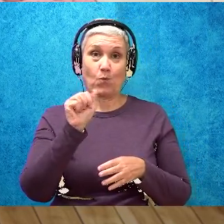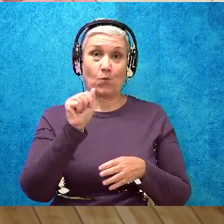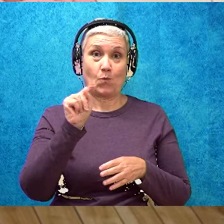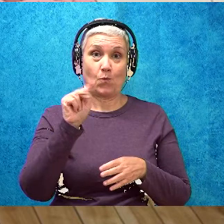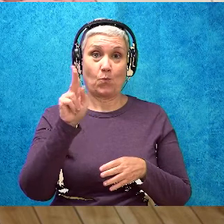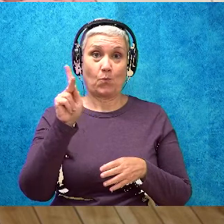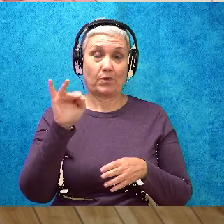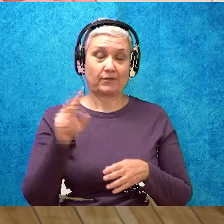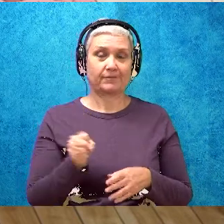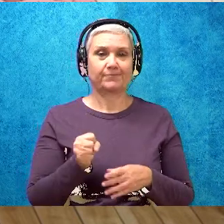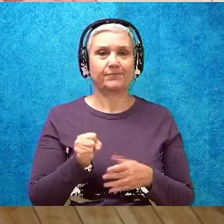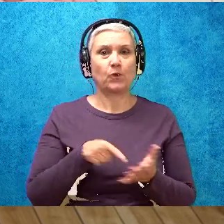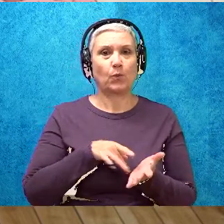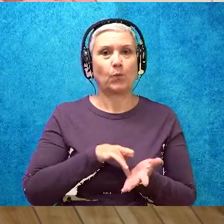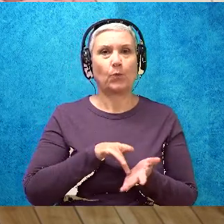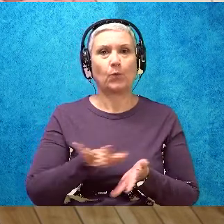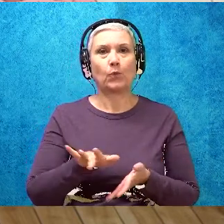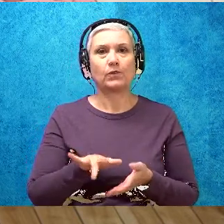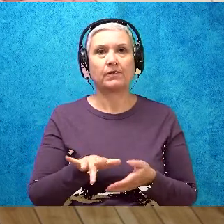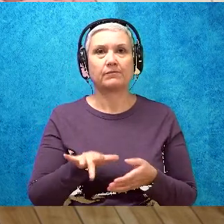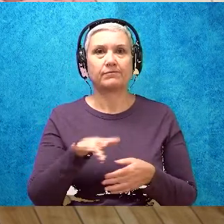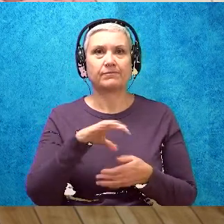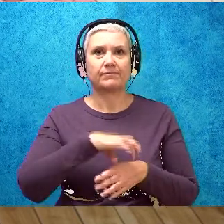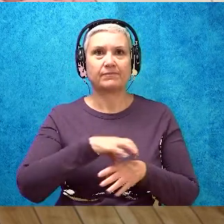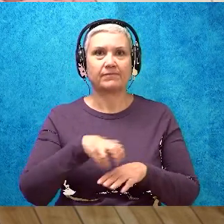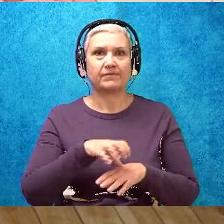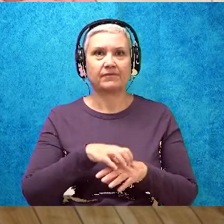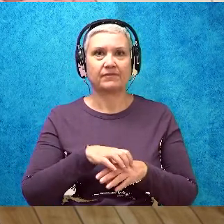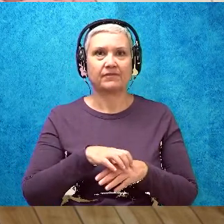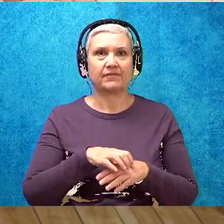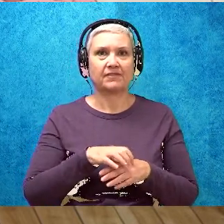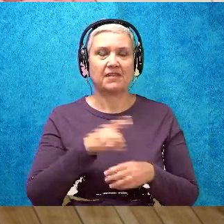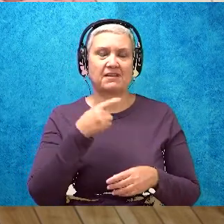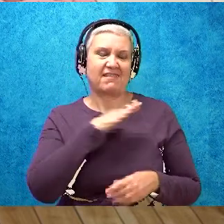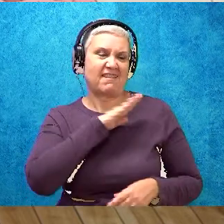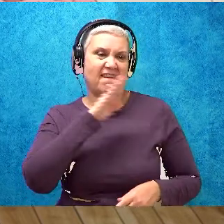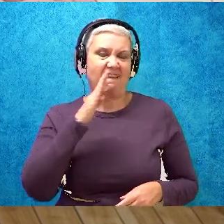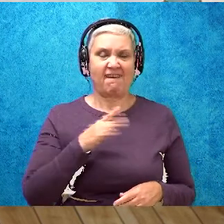Rude Cakes. Rude Cakes never say please.